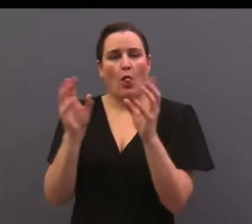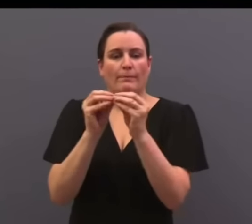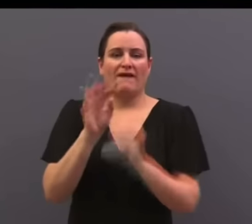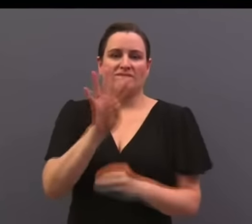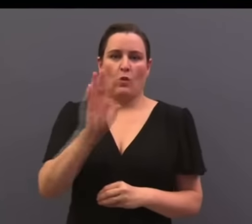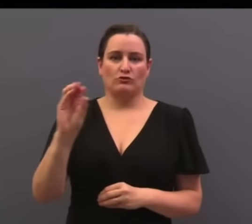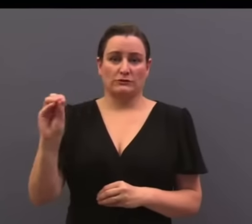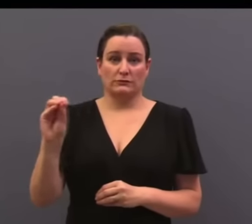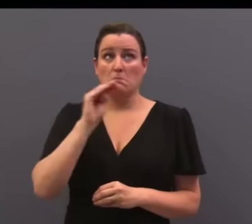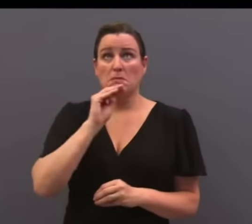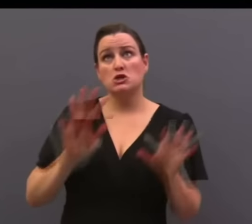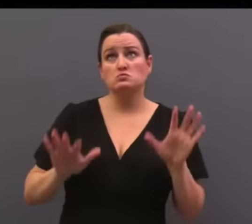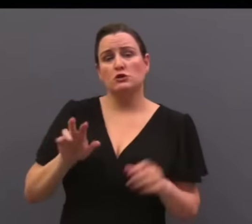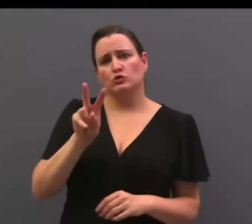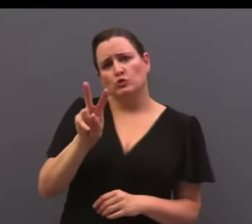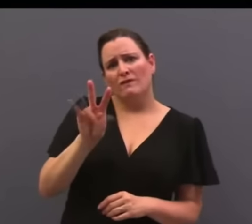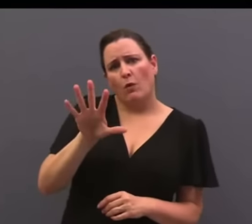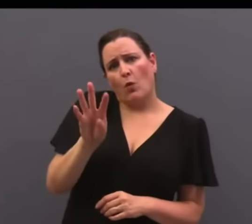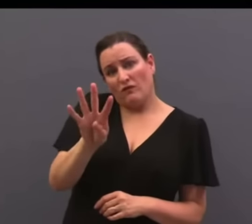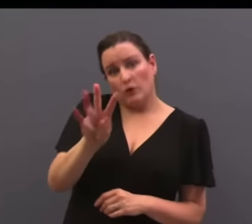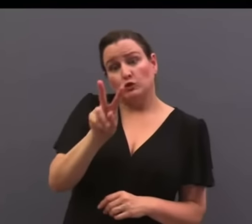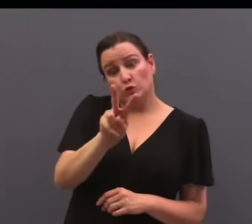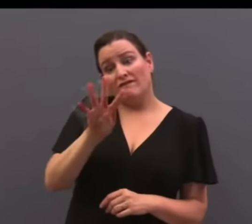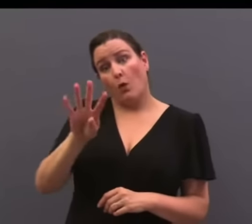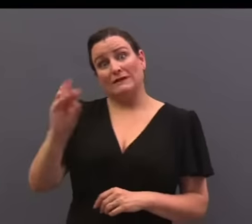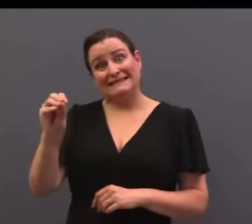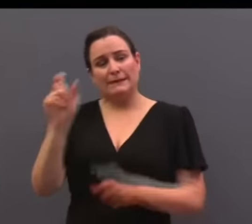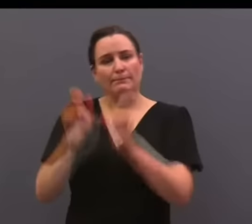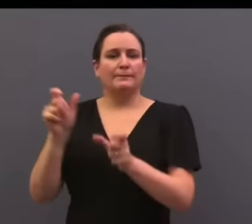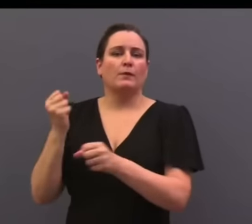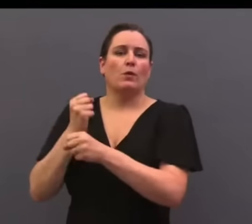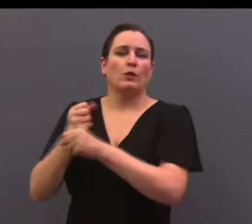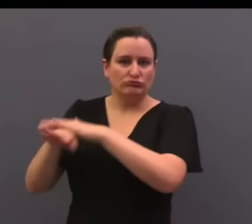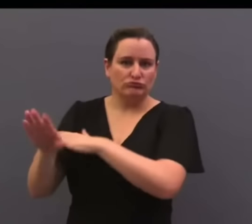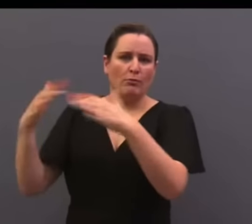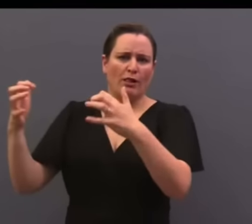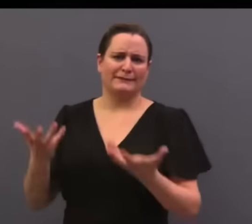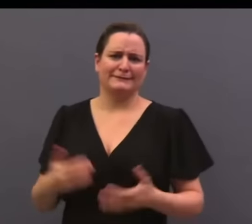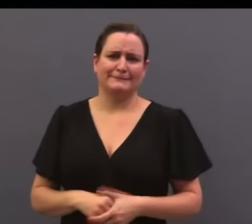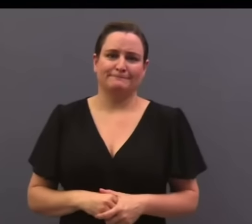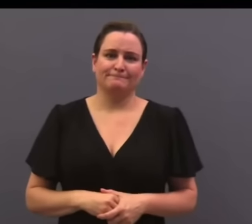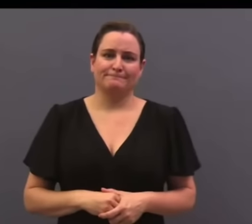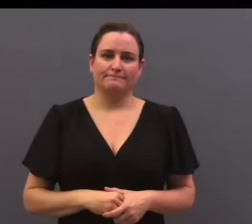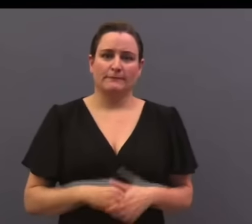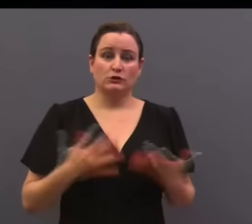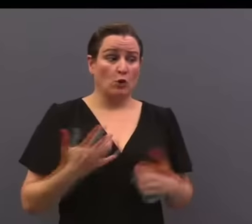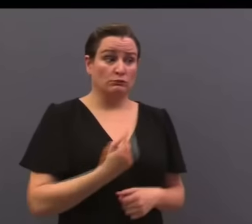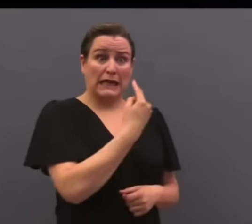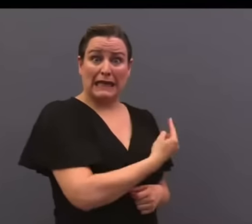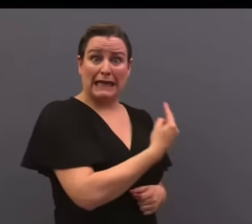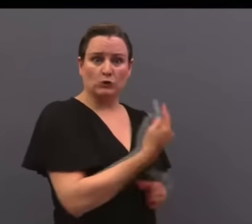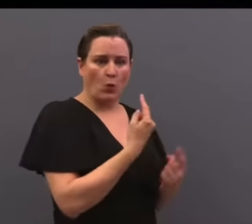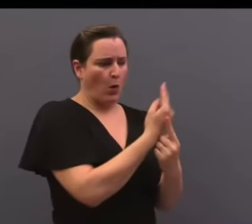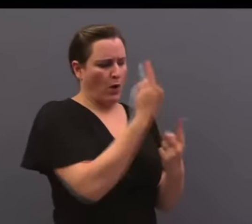Party A, B, C and D, you all received one vote. It's 10%. So the